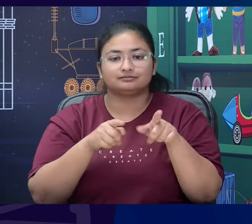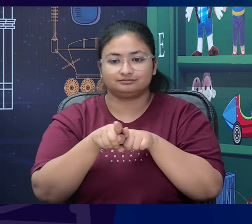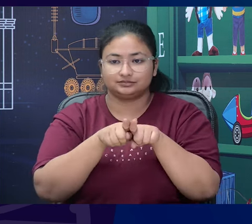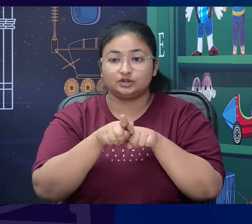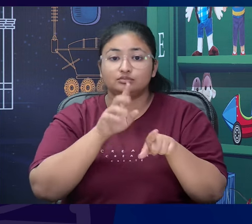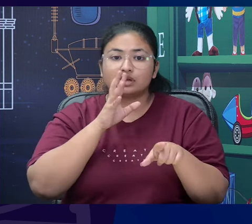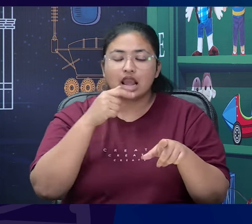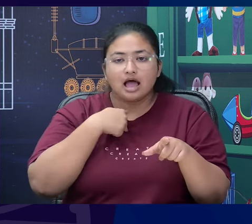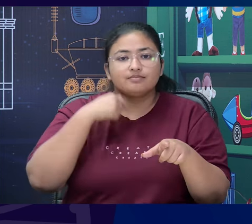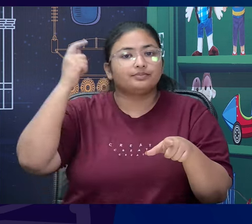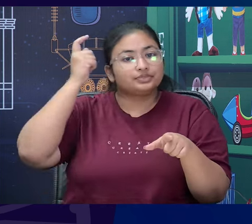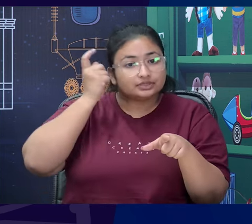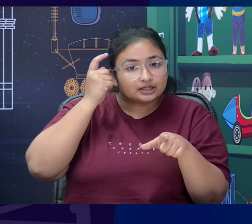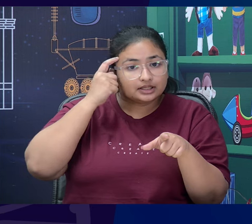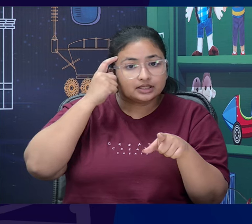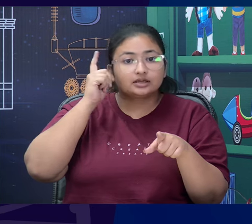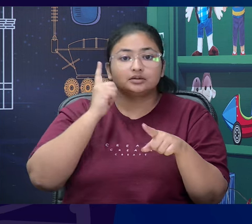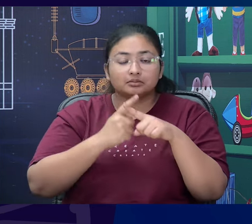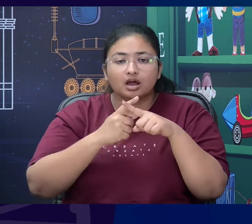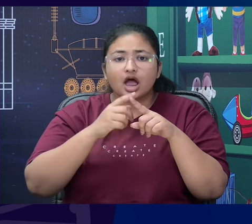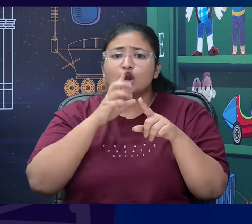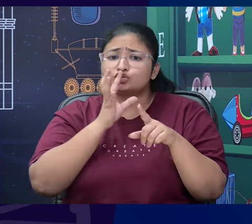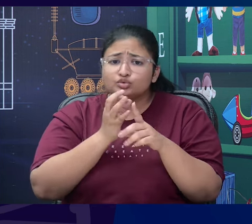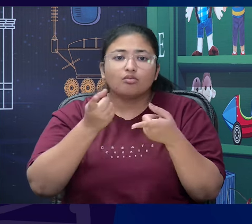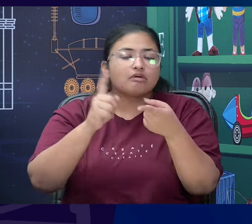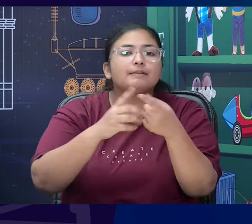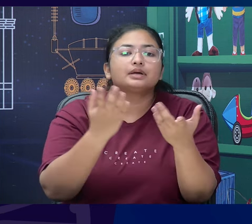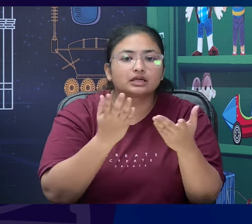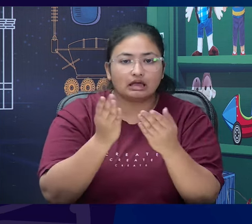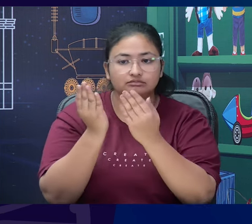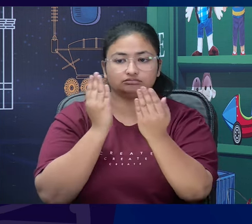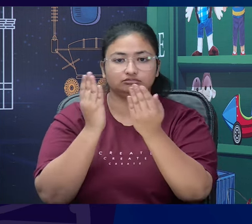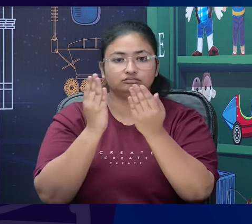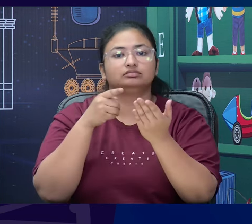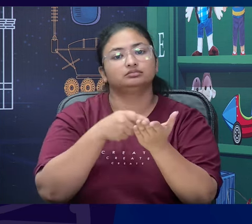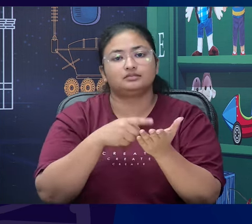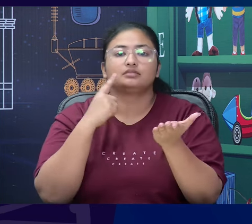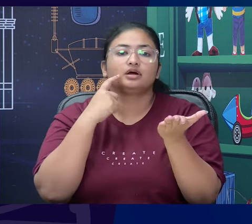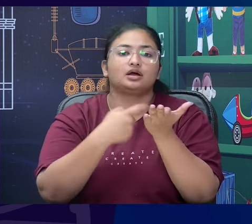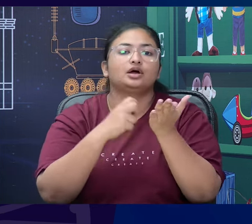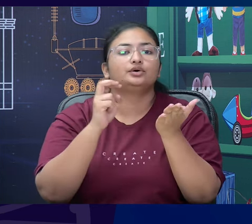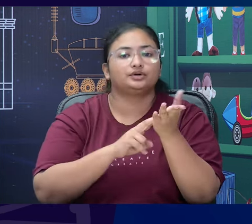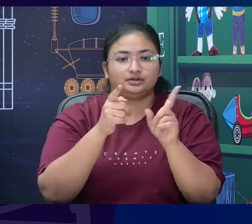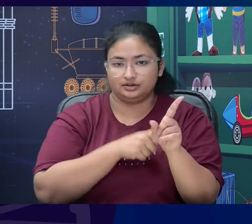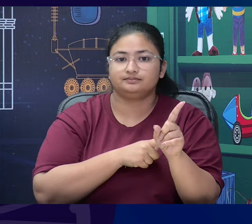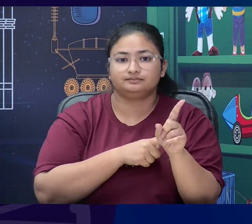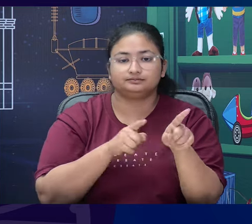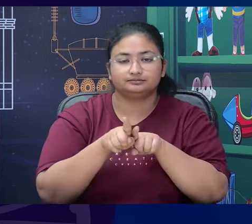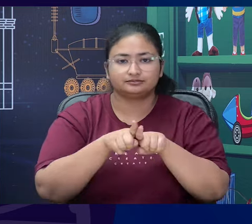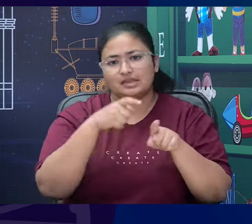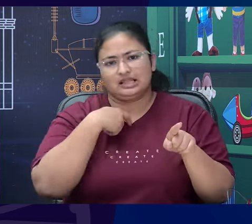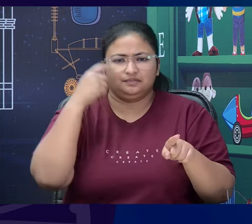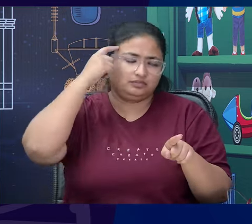what is expected and what actually occurs. You know what is said and what is implied and you know